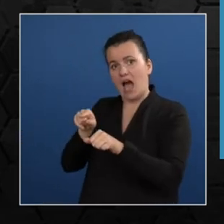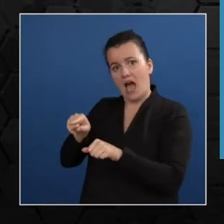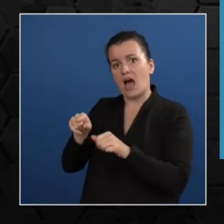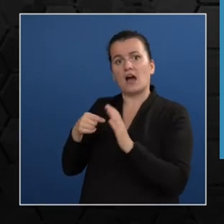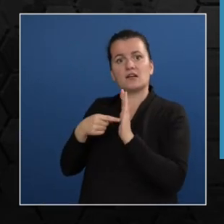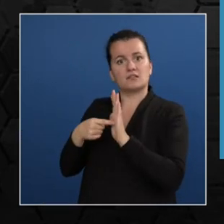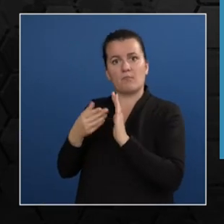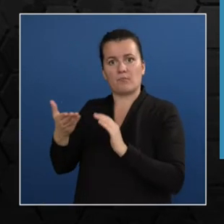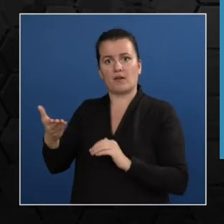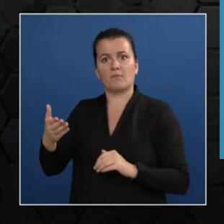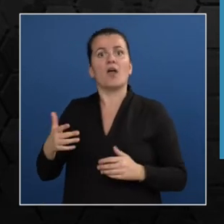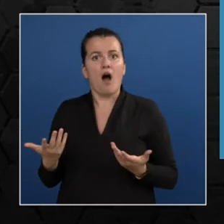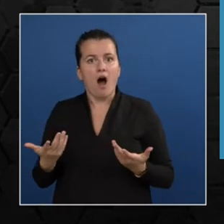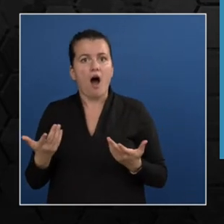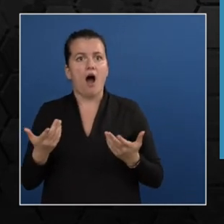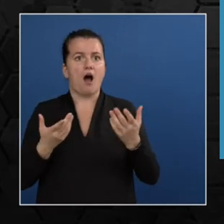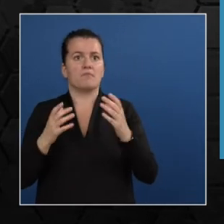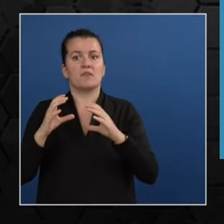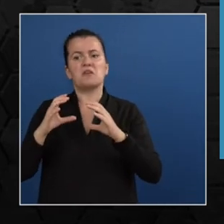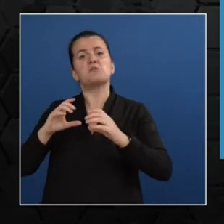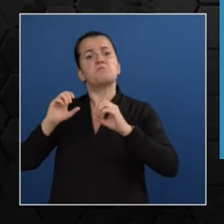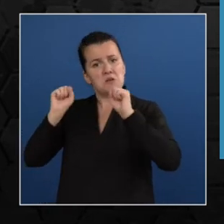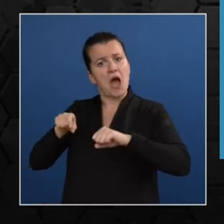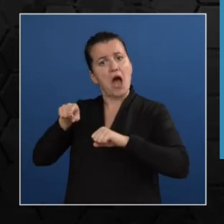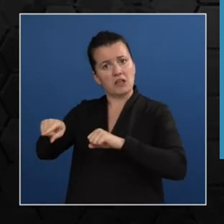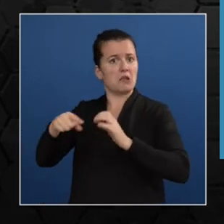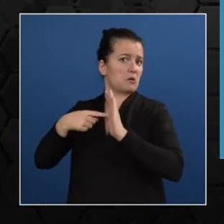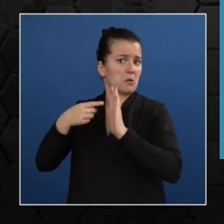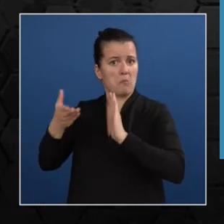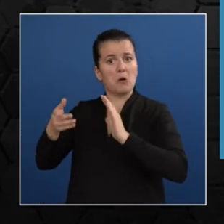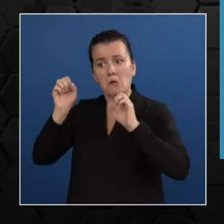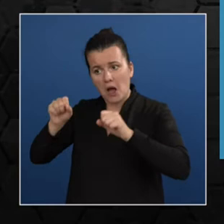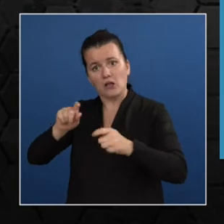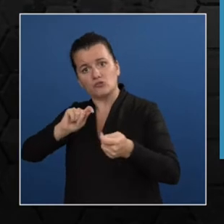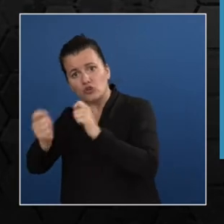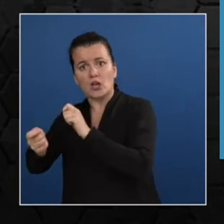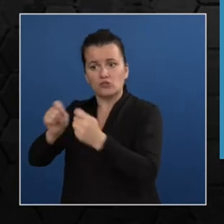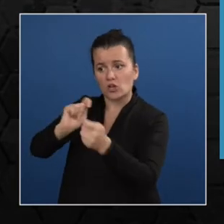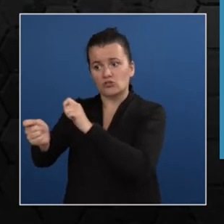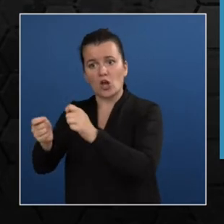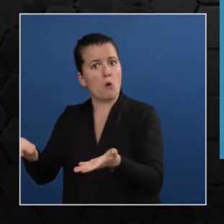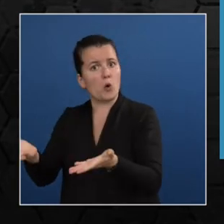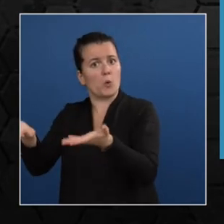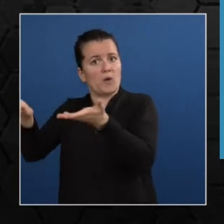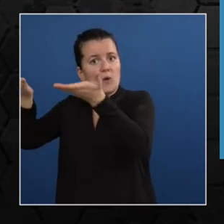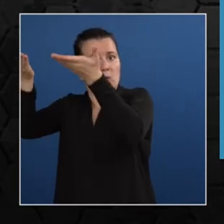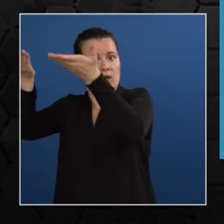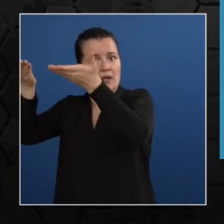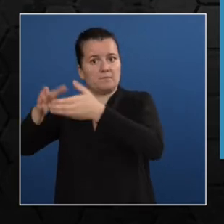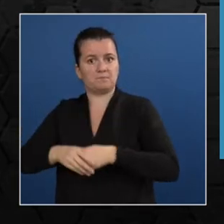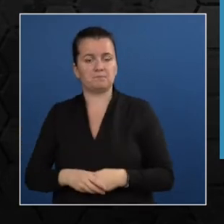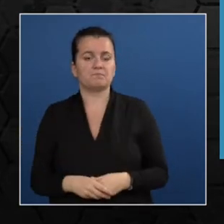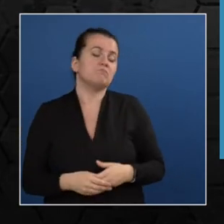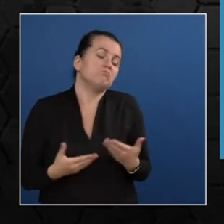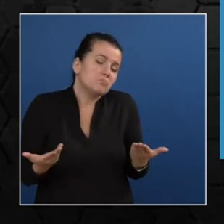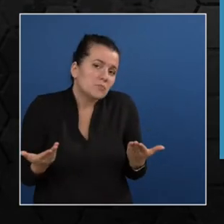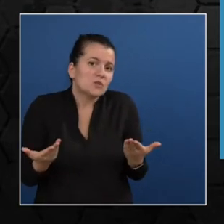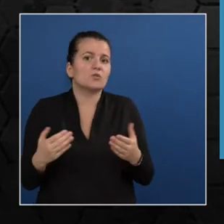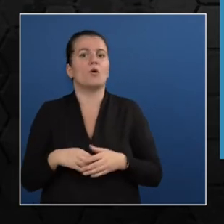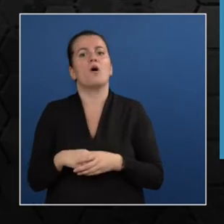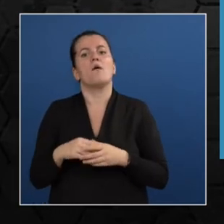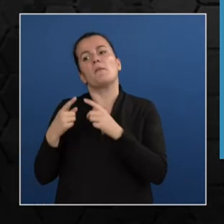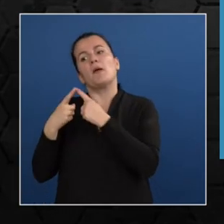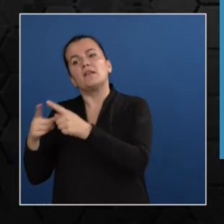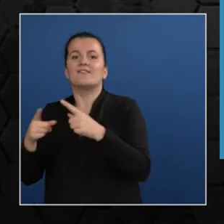really easy to incorporate modifications and changes in those countries. We can also think of this as a typical example by using an